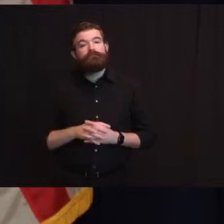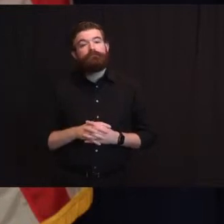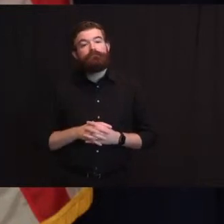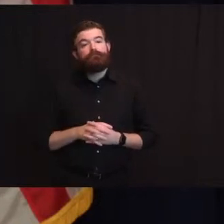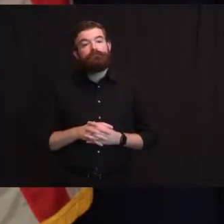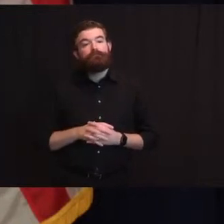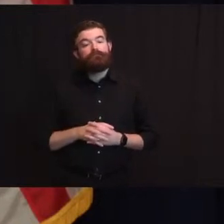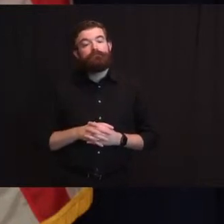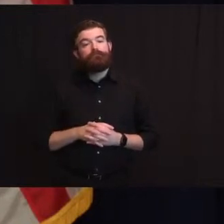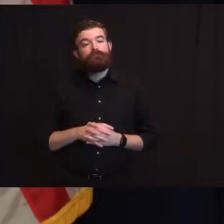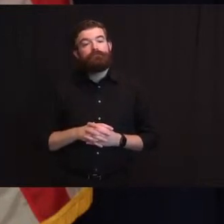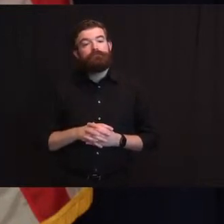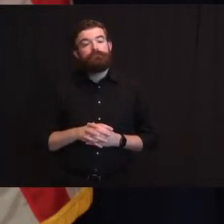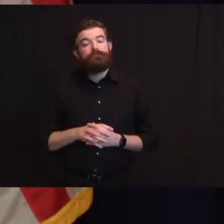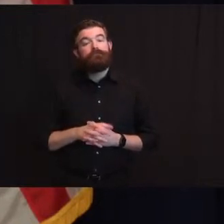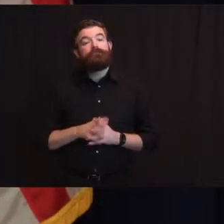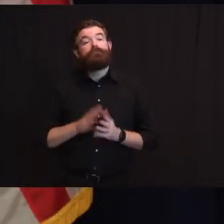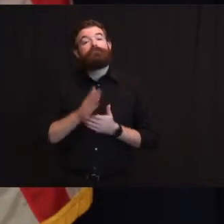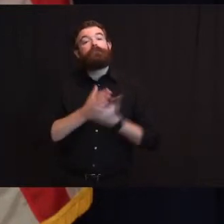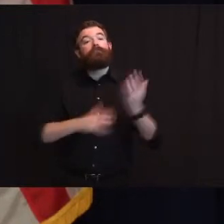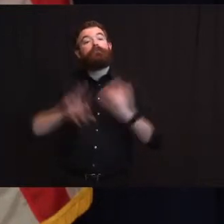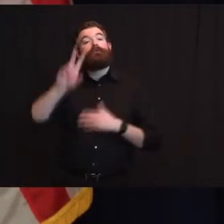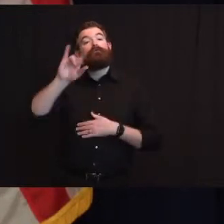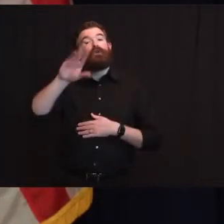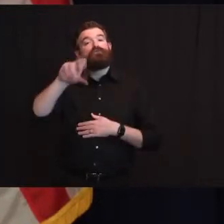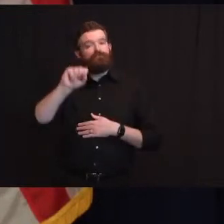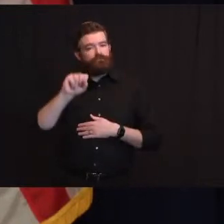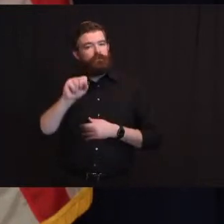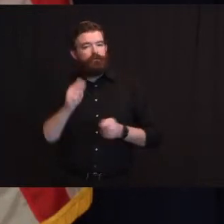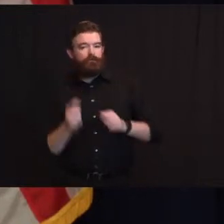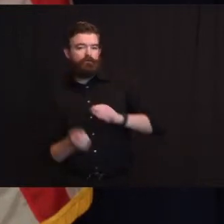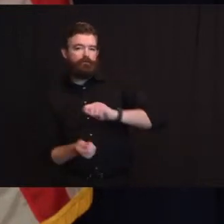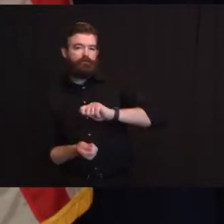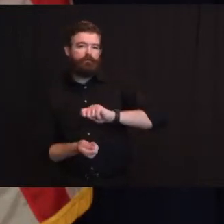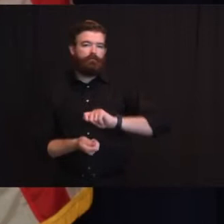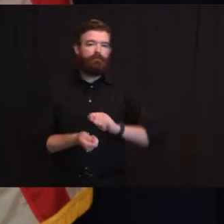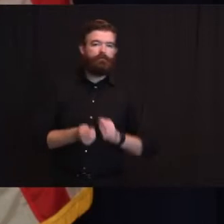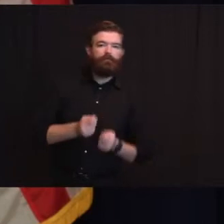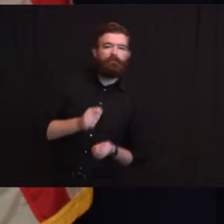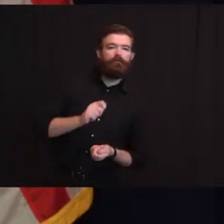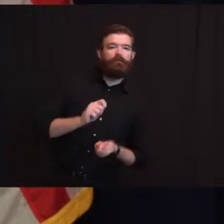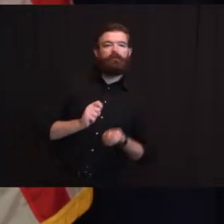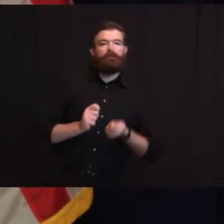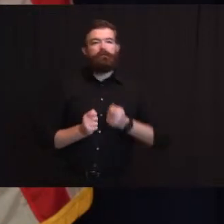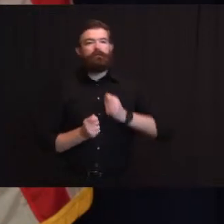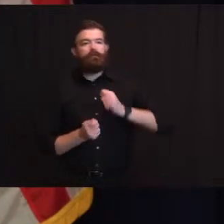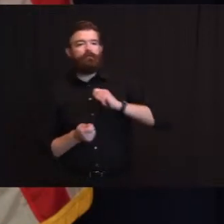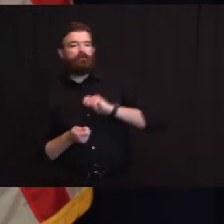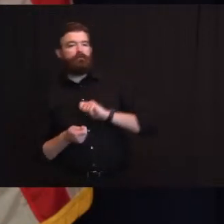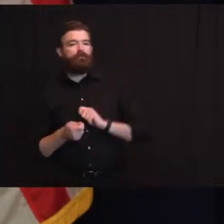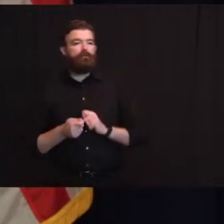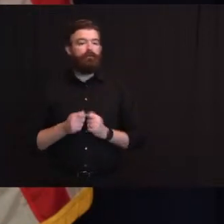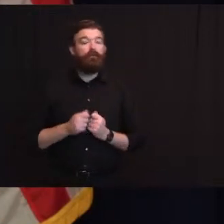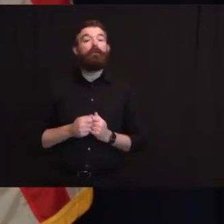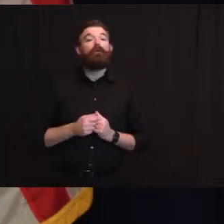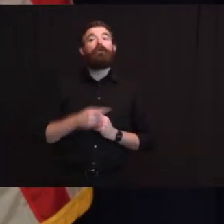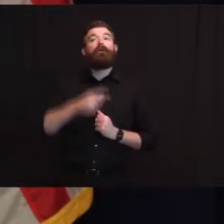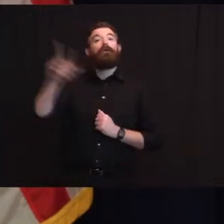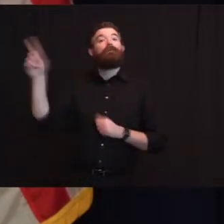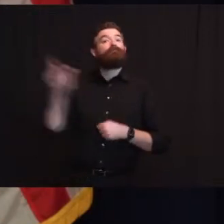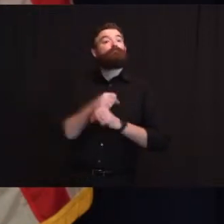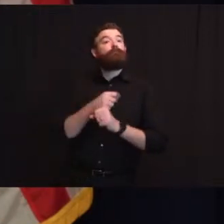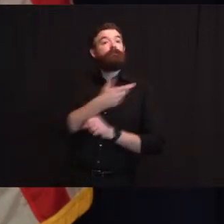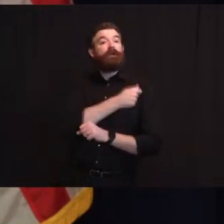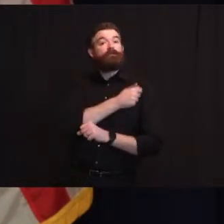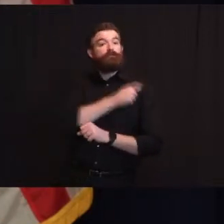in the first place so I know that the cell vaccine manufacturers are looking at this and certainly we always want to pay attention because we never say